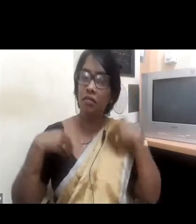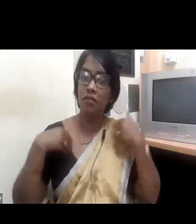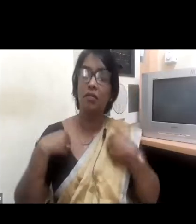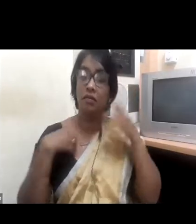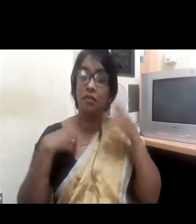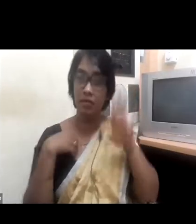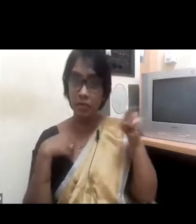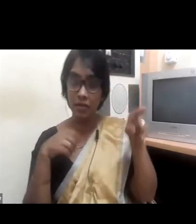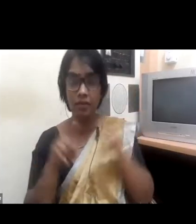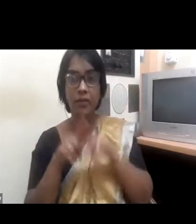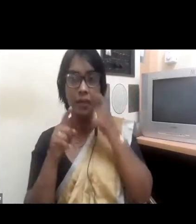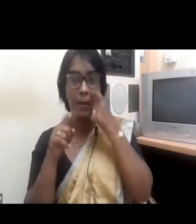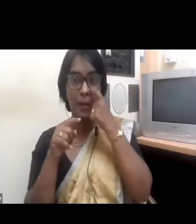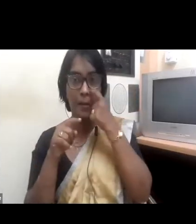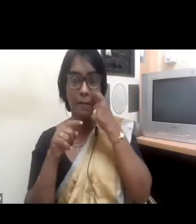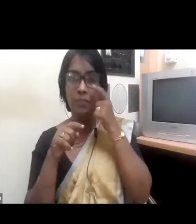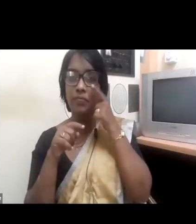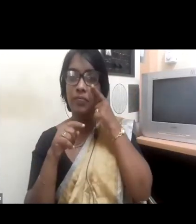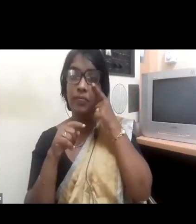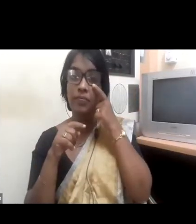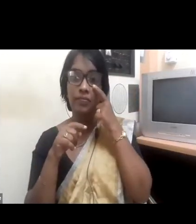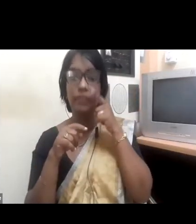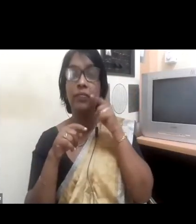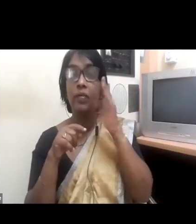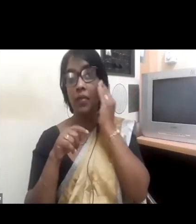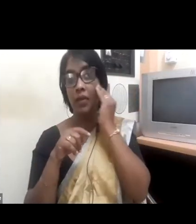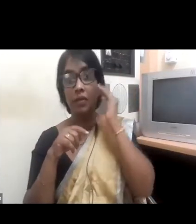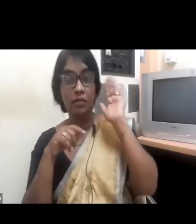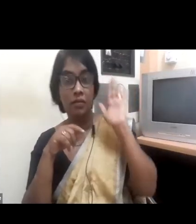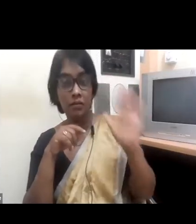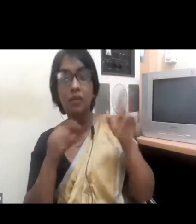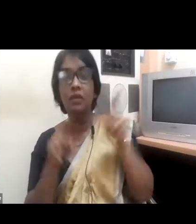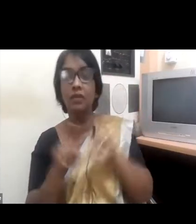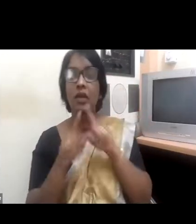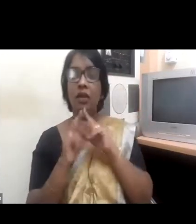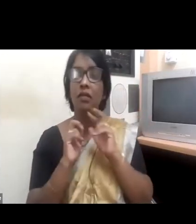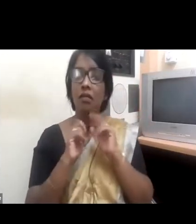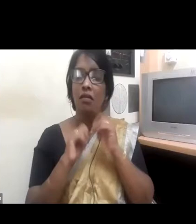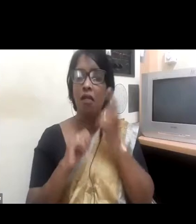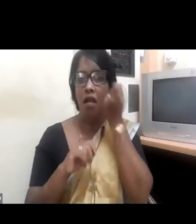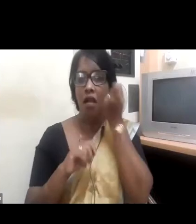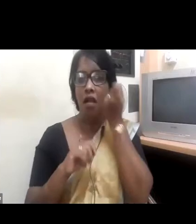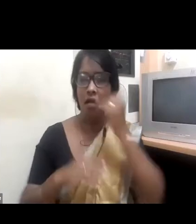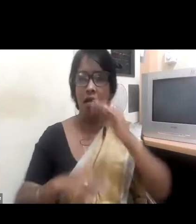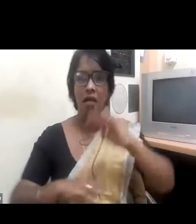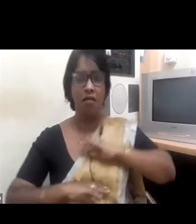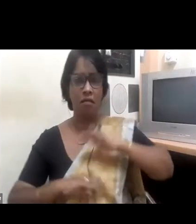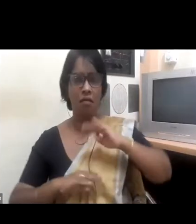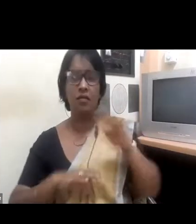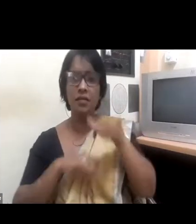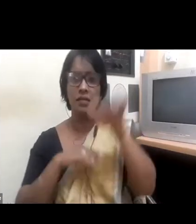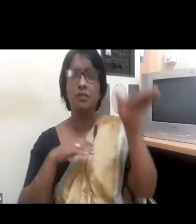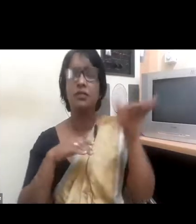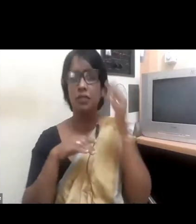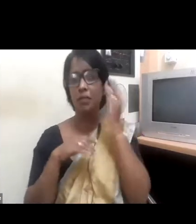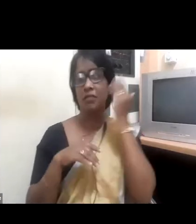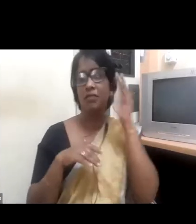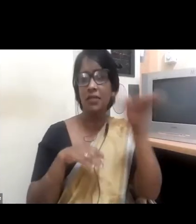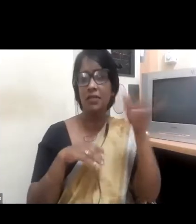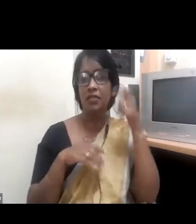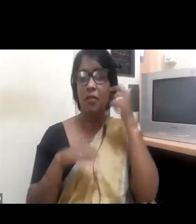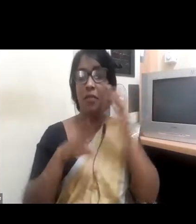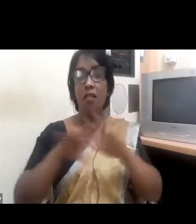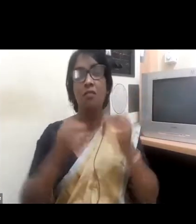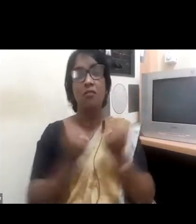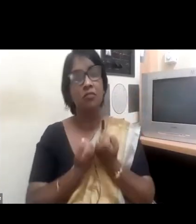women still carry majority of the child care and home care responsibility world over. The